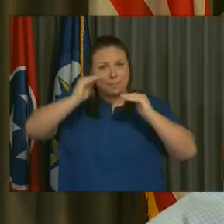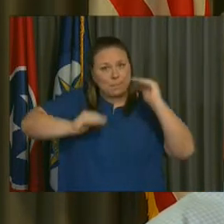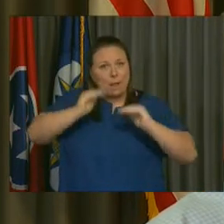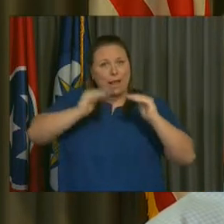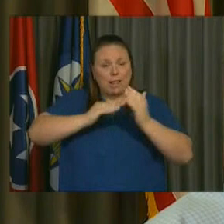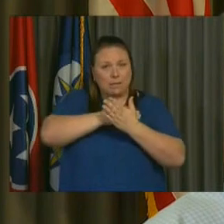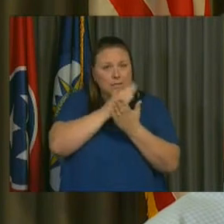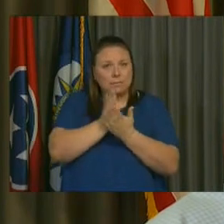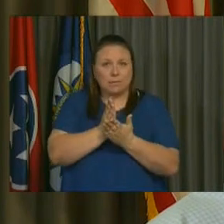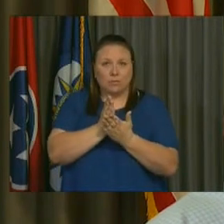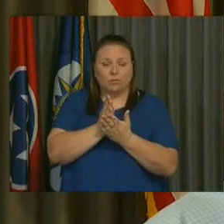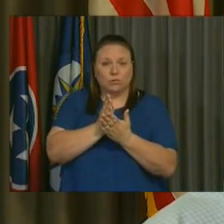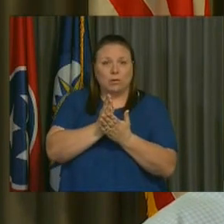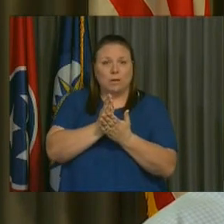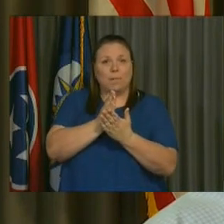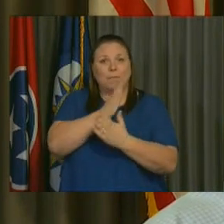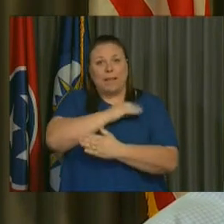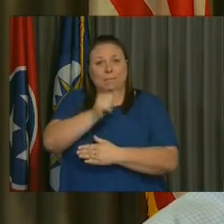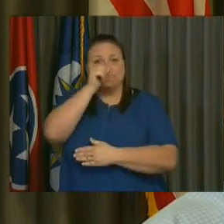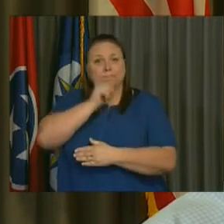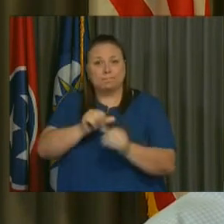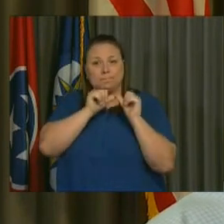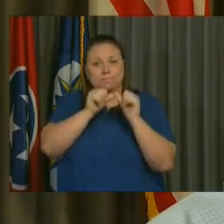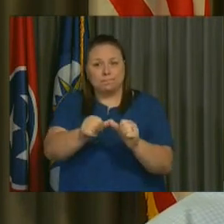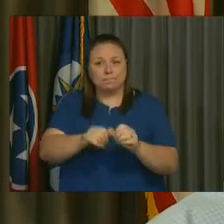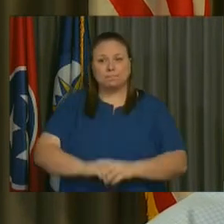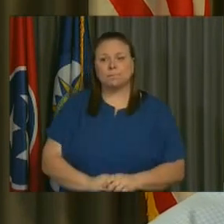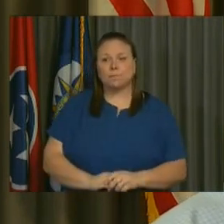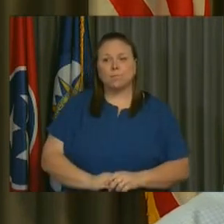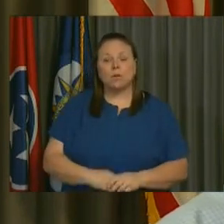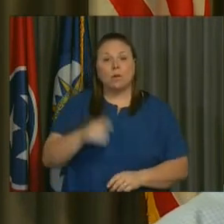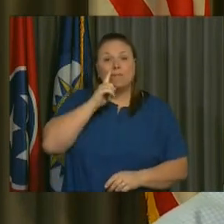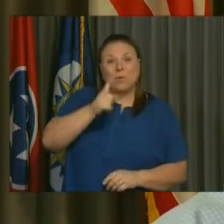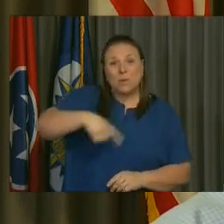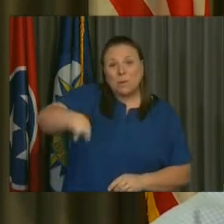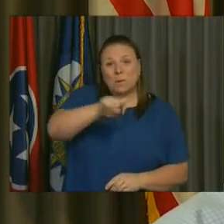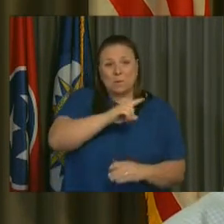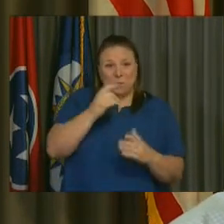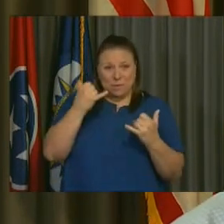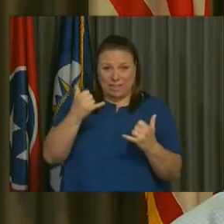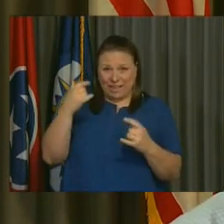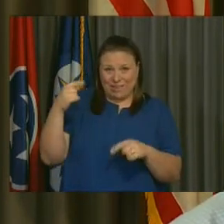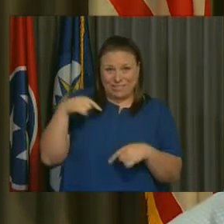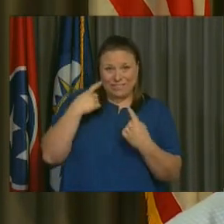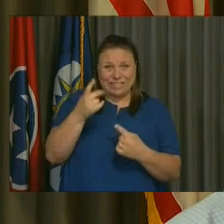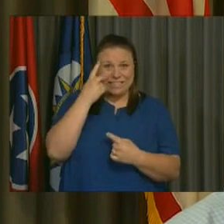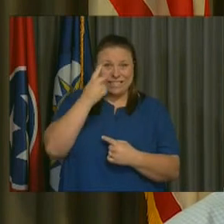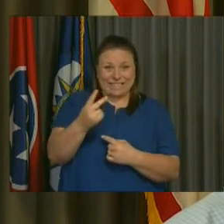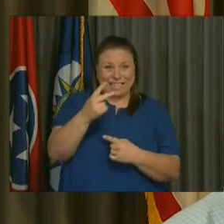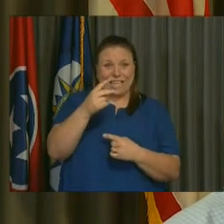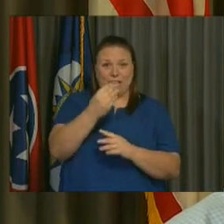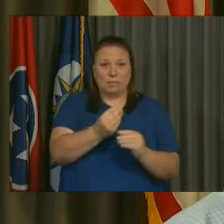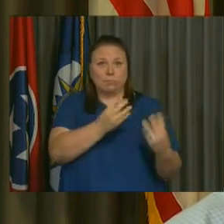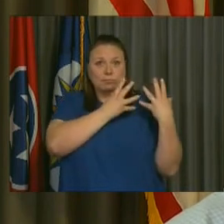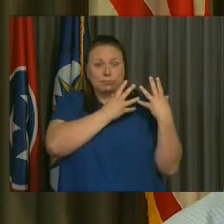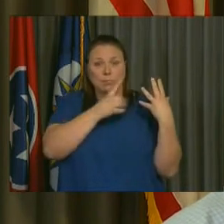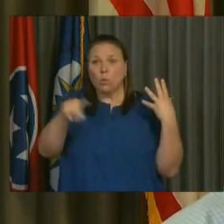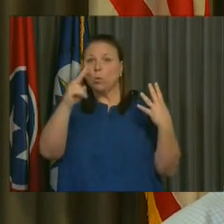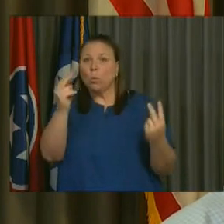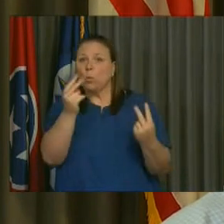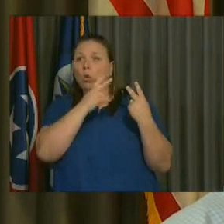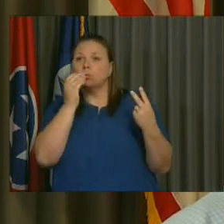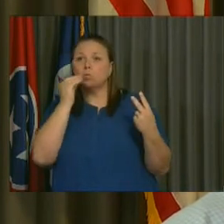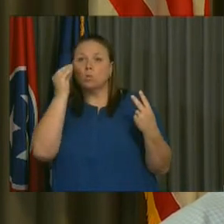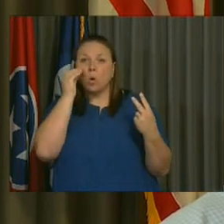and of resiliency. So, for those of you that have the slideshow and for everybody looking at home,